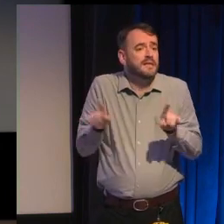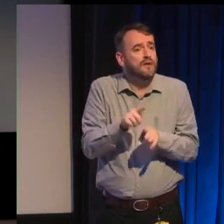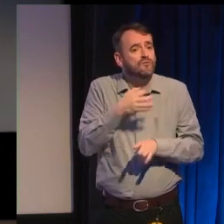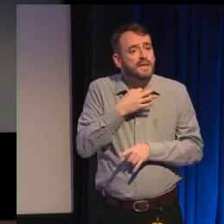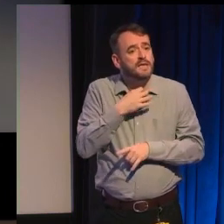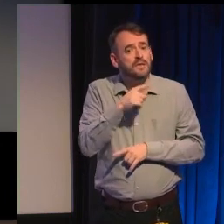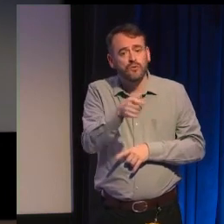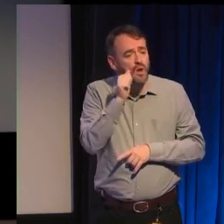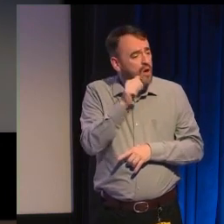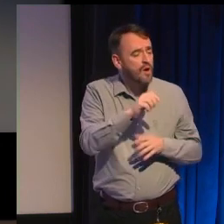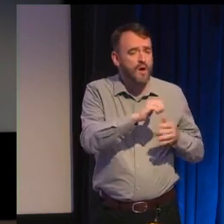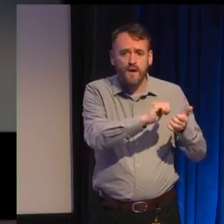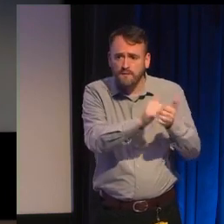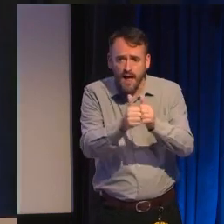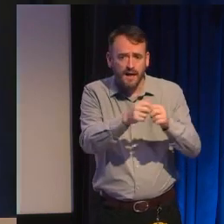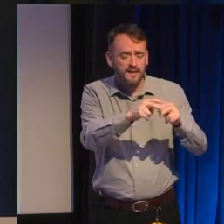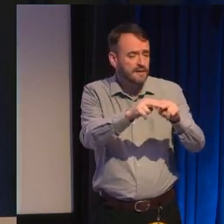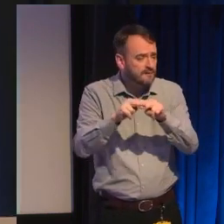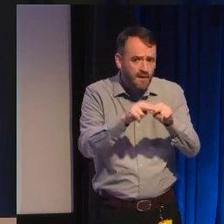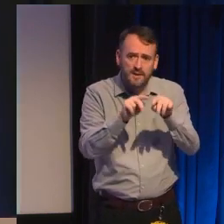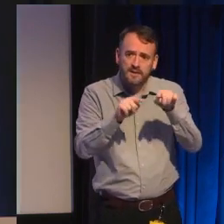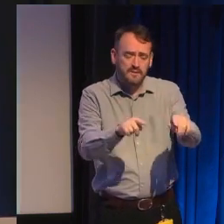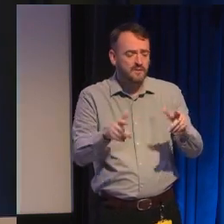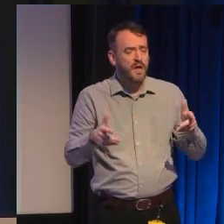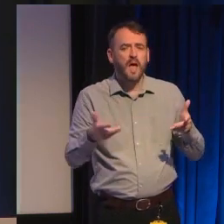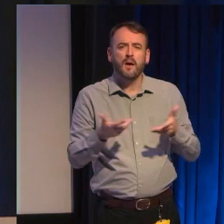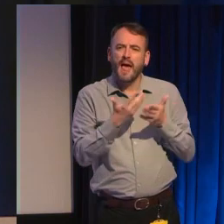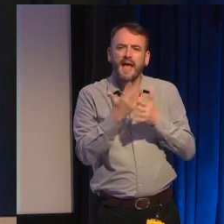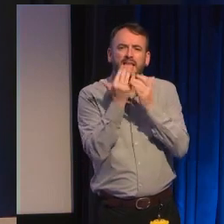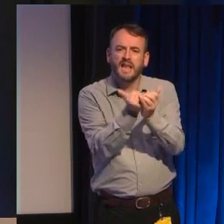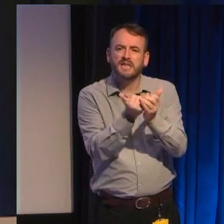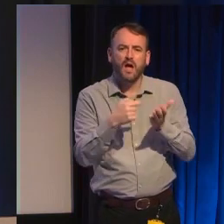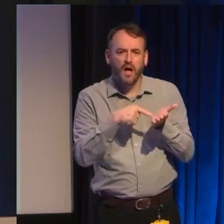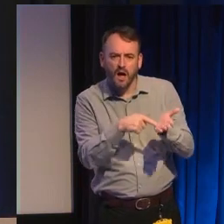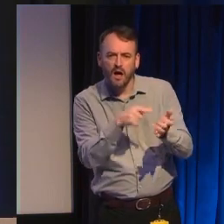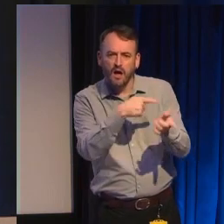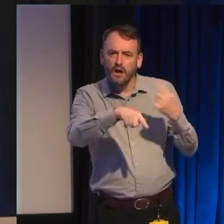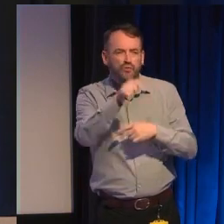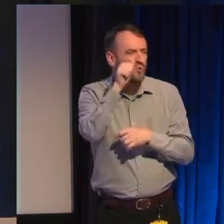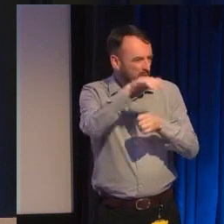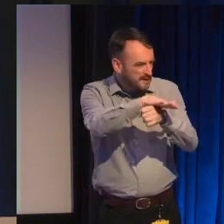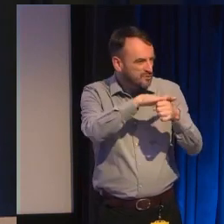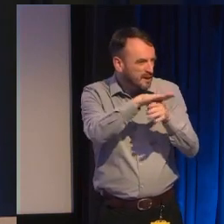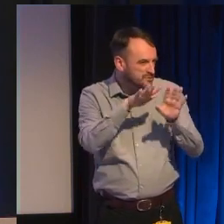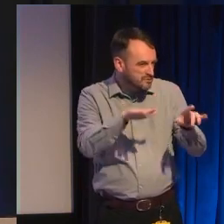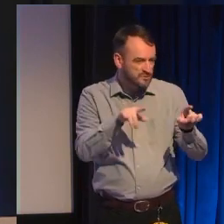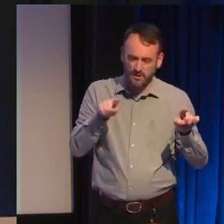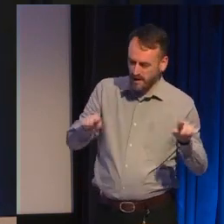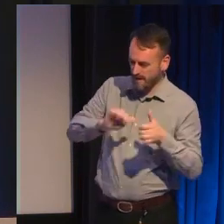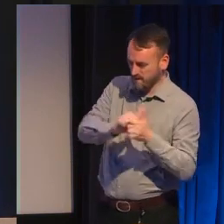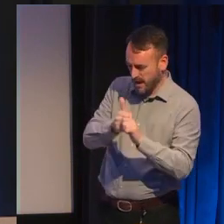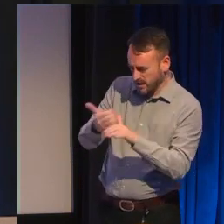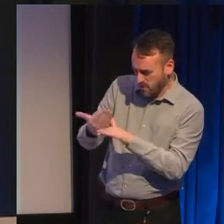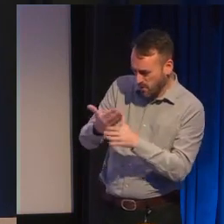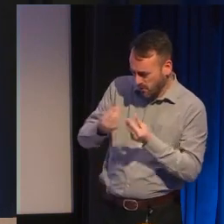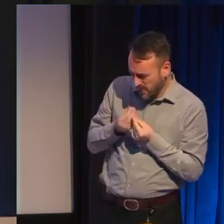family instead of paid play testers so if you've gone that route you're already kind of familiar with the drawbacks but you do want to